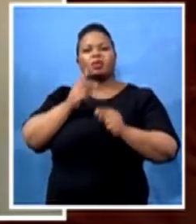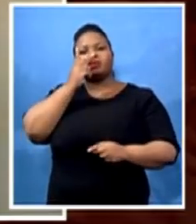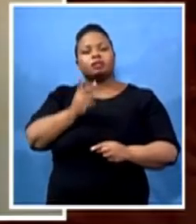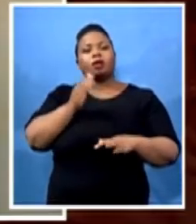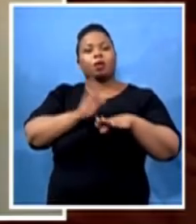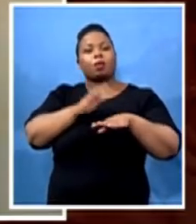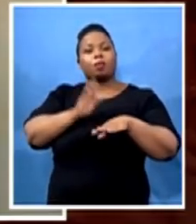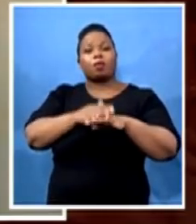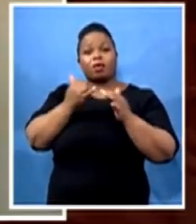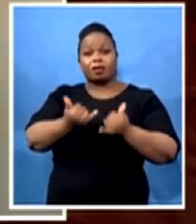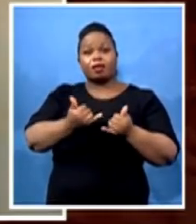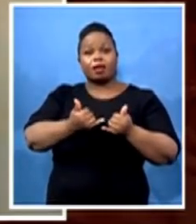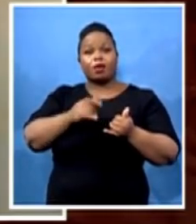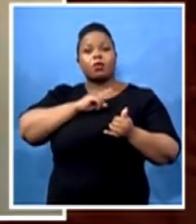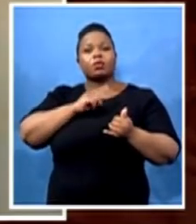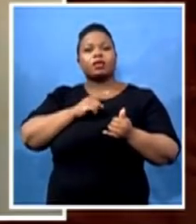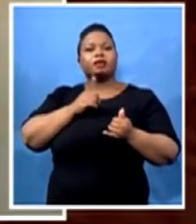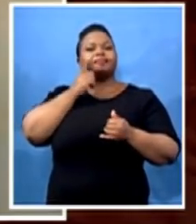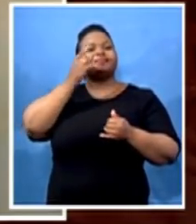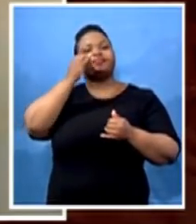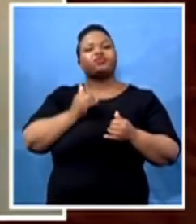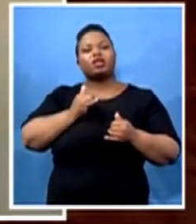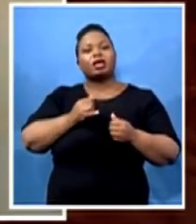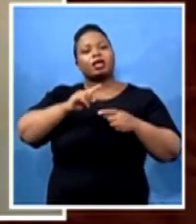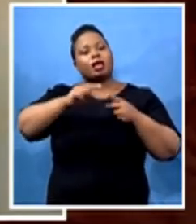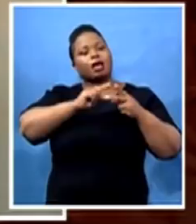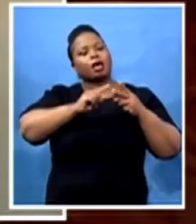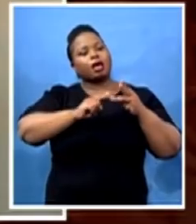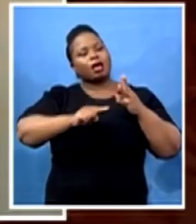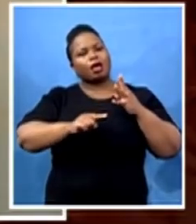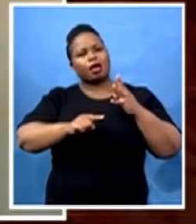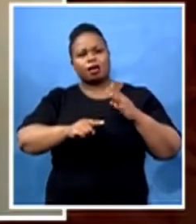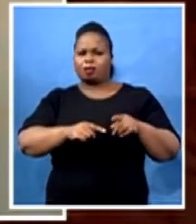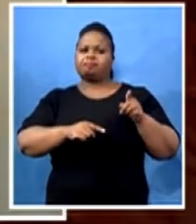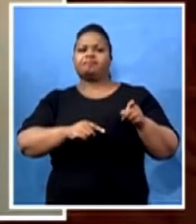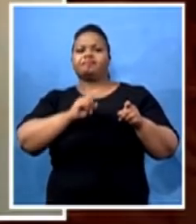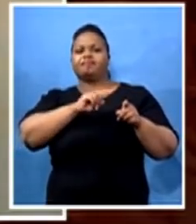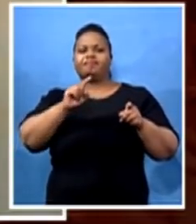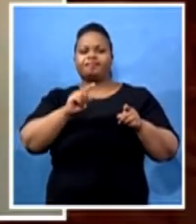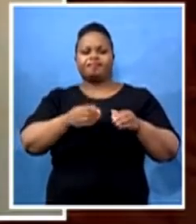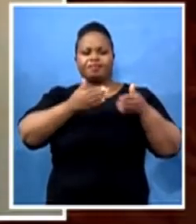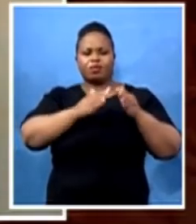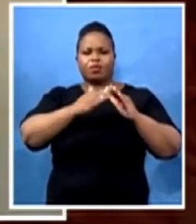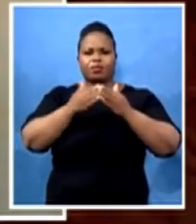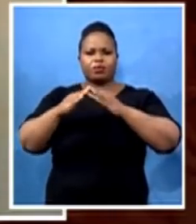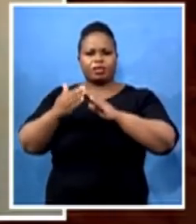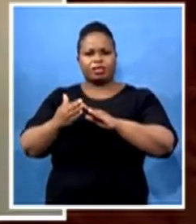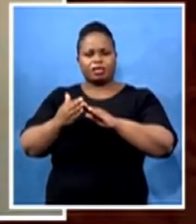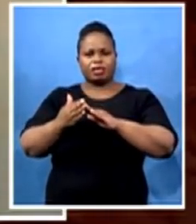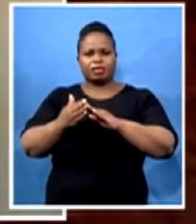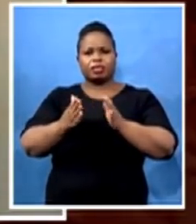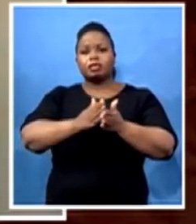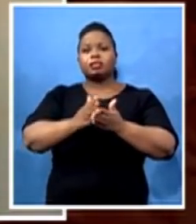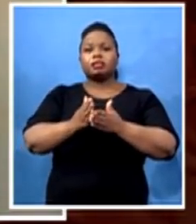look at other cases, they are within the villages where some of the mine workers have tested